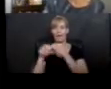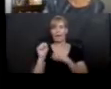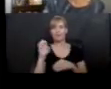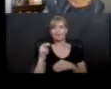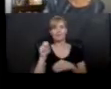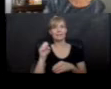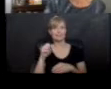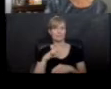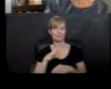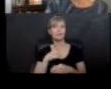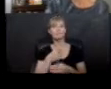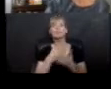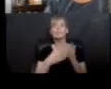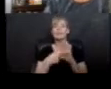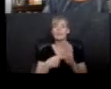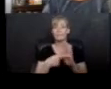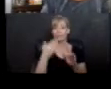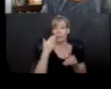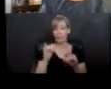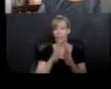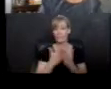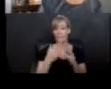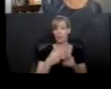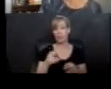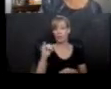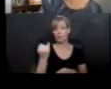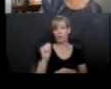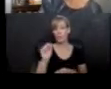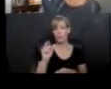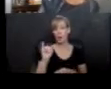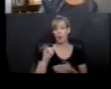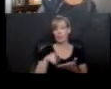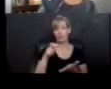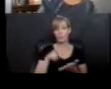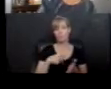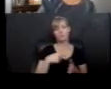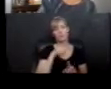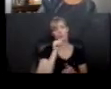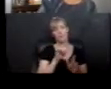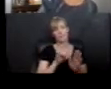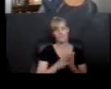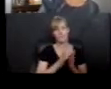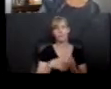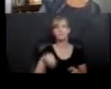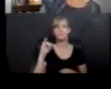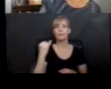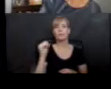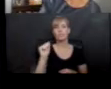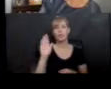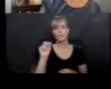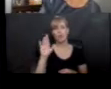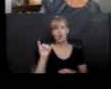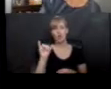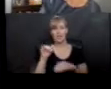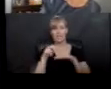in. Here's a couple of examples. Does anybody know the book Jabari Jumps? I love this book so much. So Jabari is not sure if he's going to